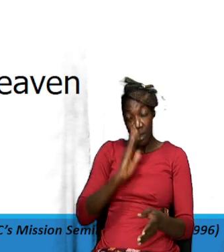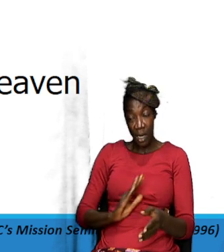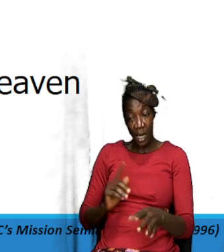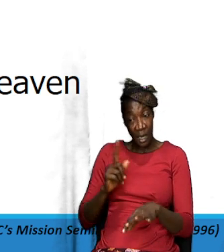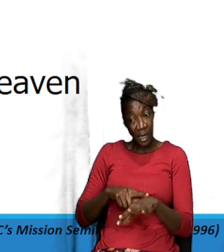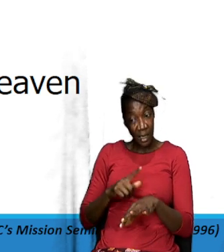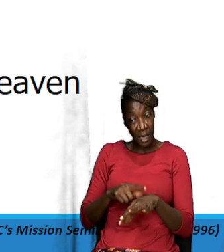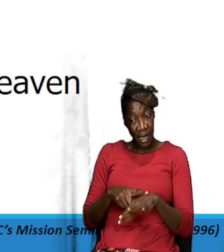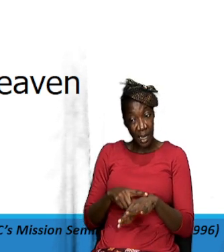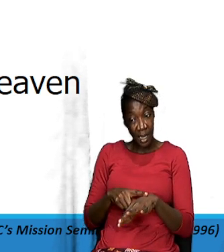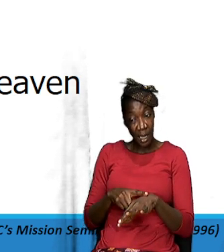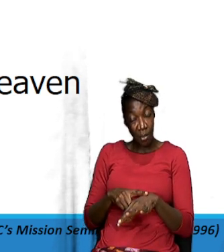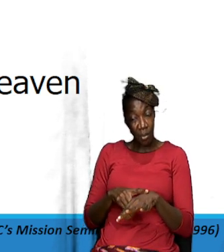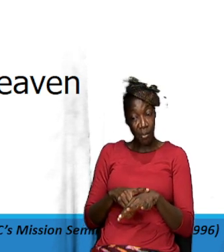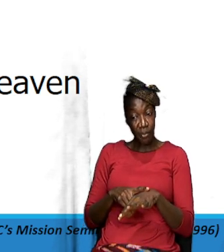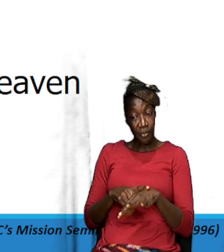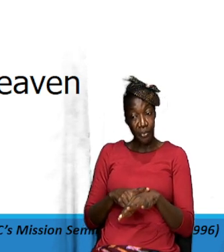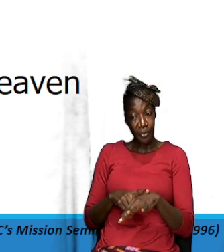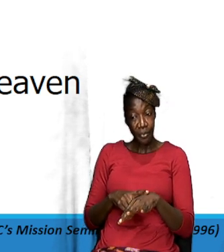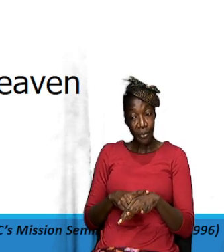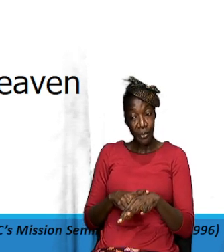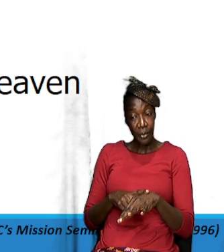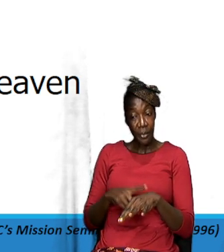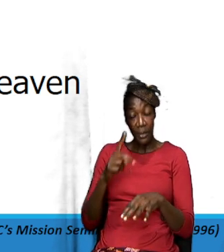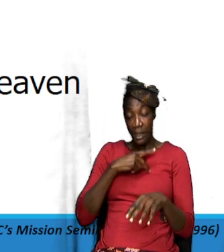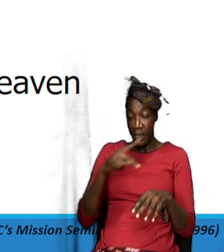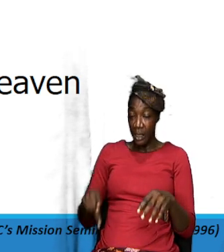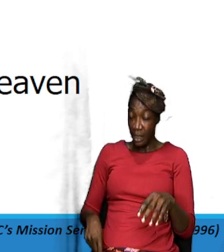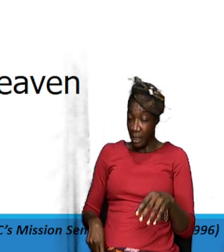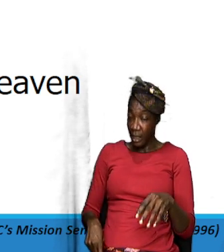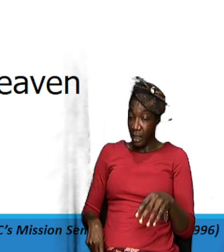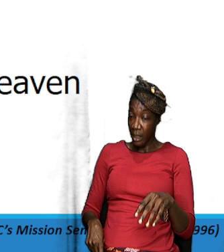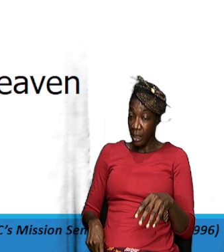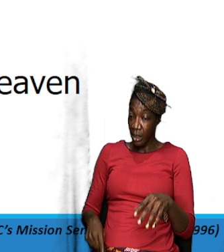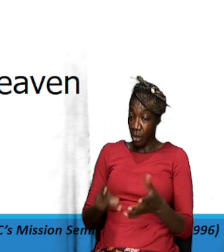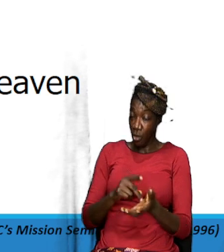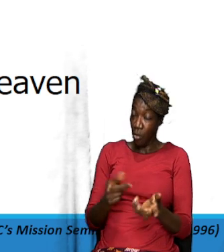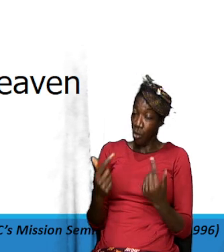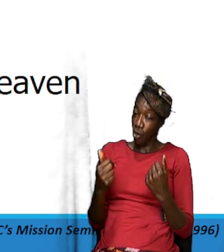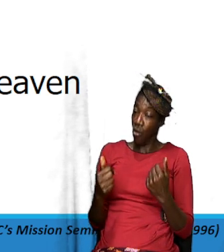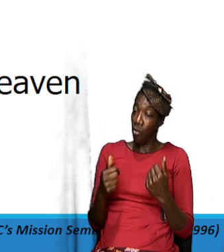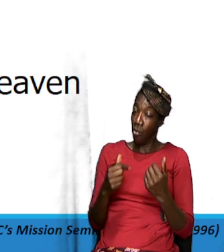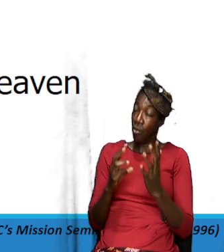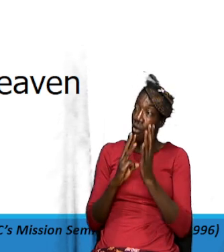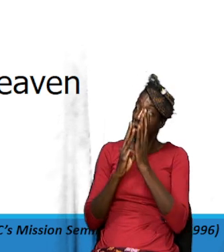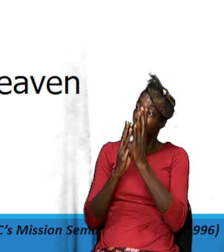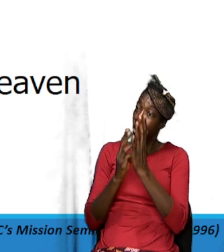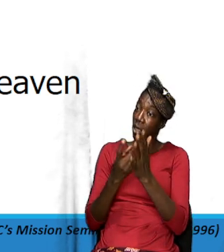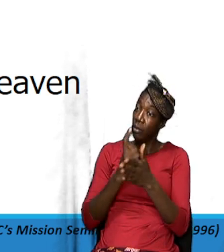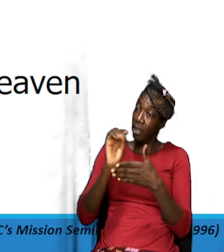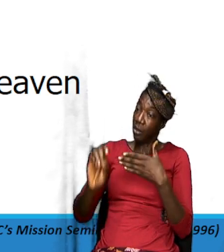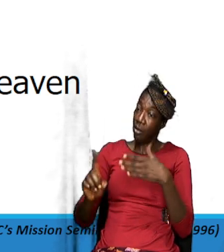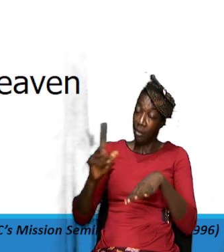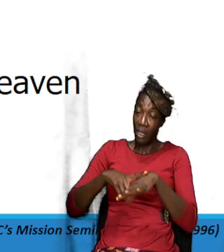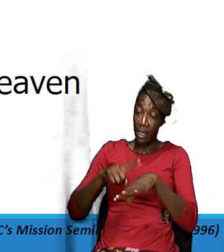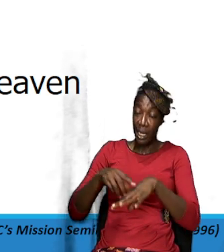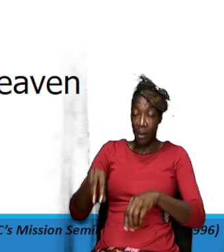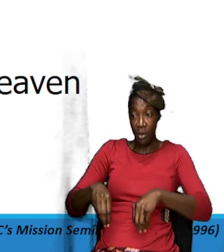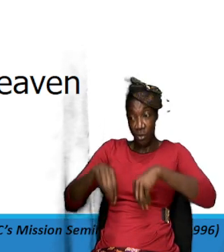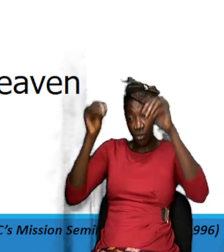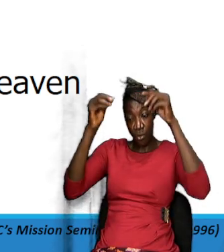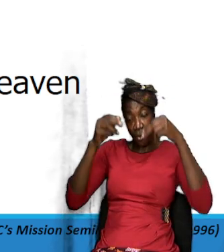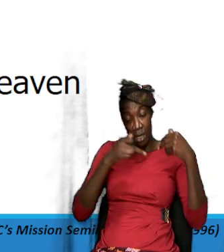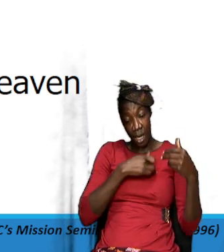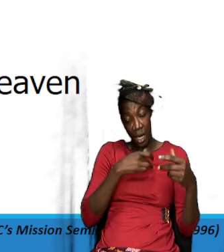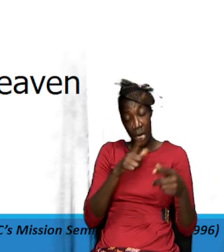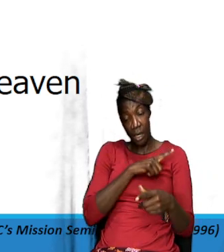when we pray thy kingdom come thy will be done it's also a time when we surrender our hearts to the Lord